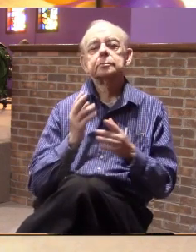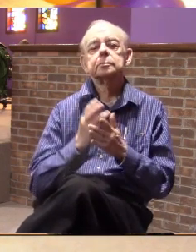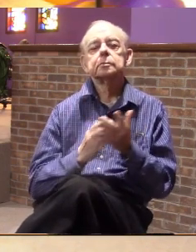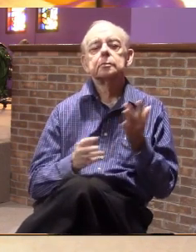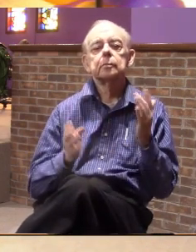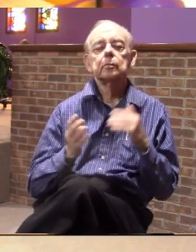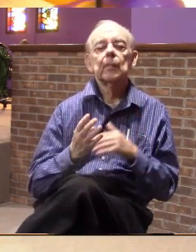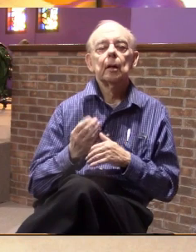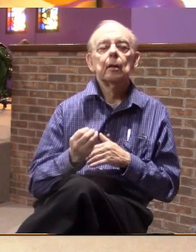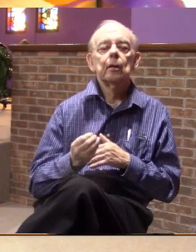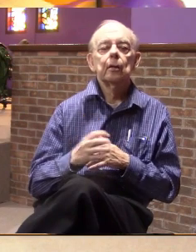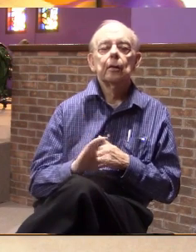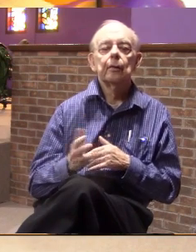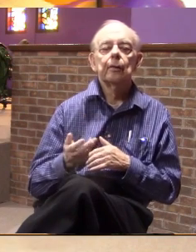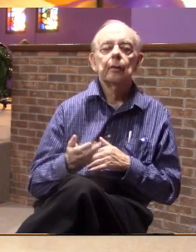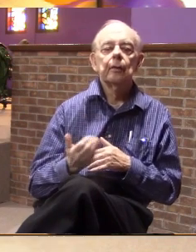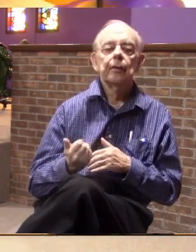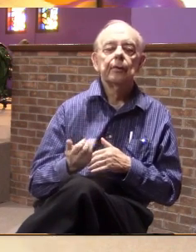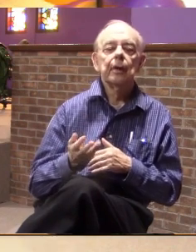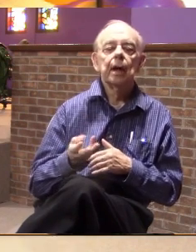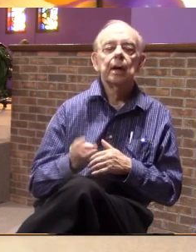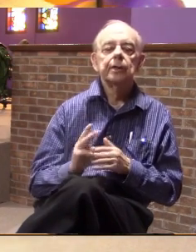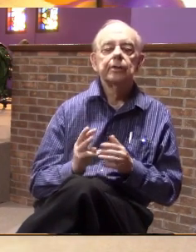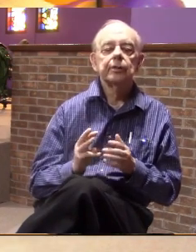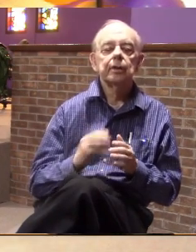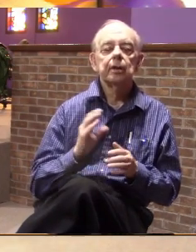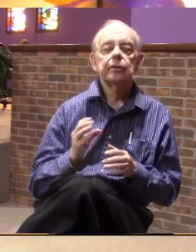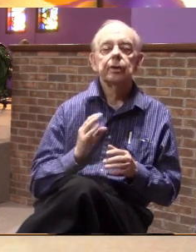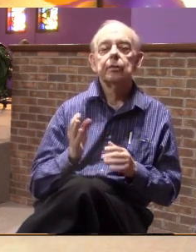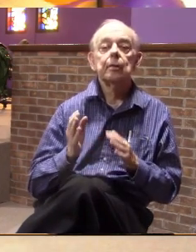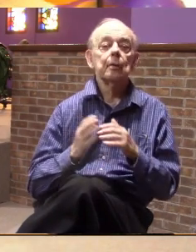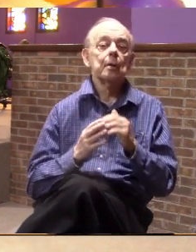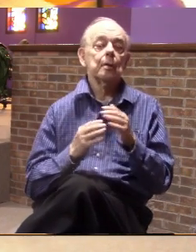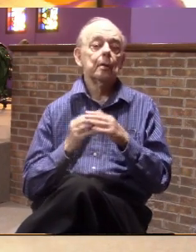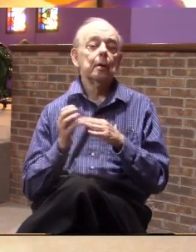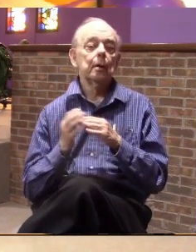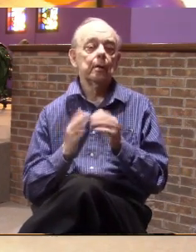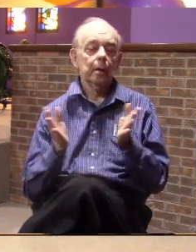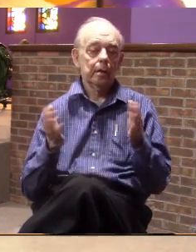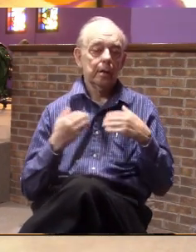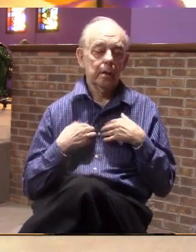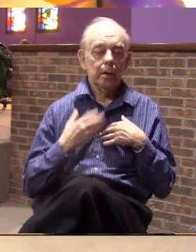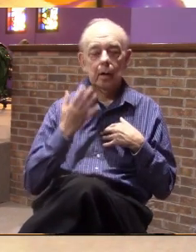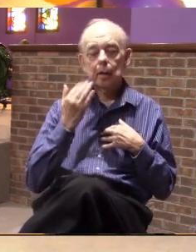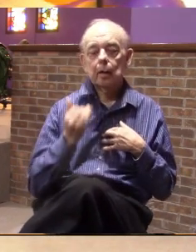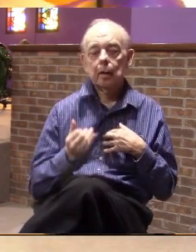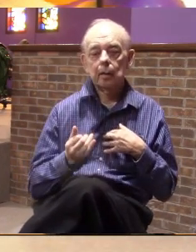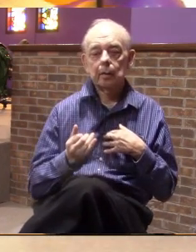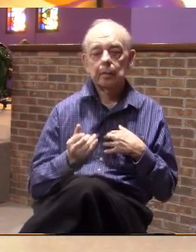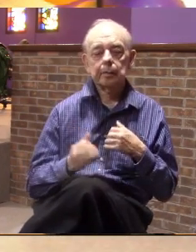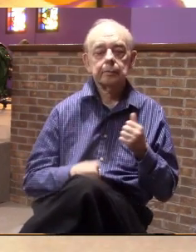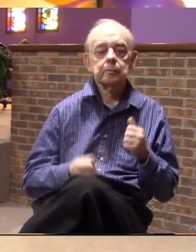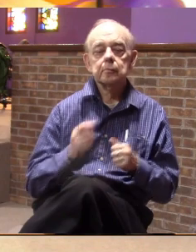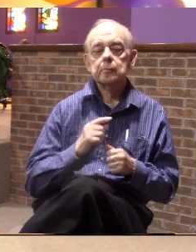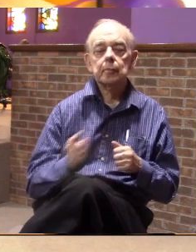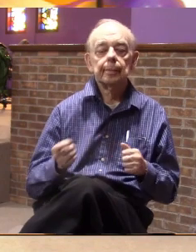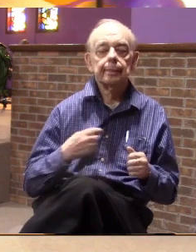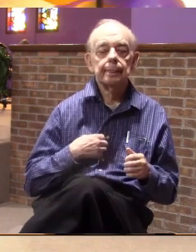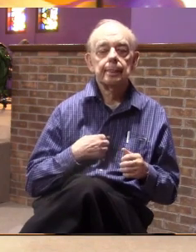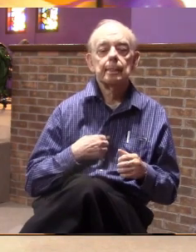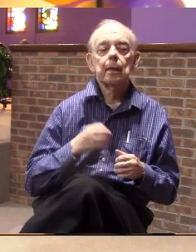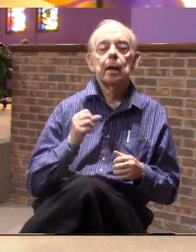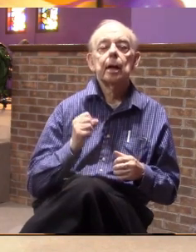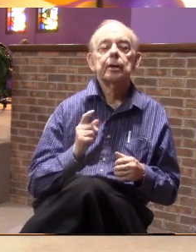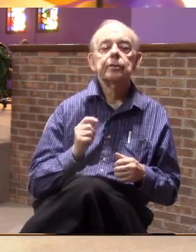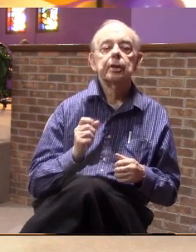of the 14th and the 15th and the 16th century buildings that they have because majority of them have stained